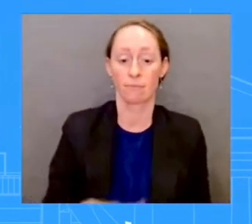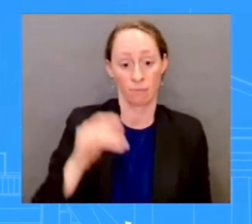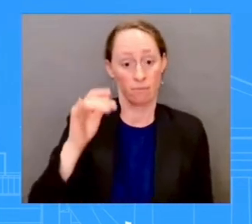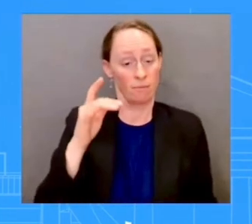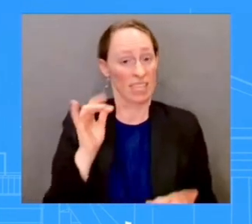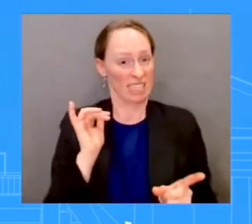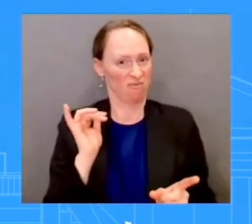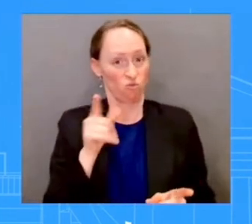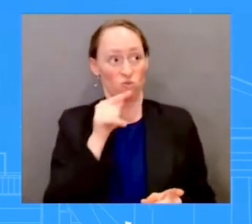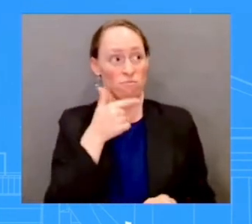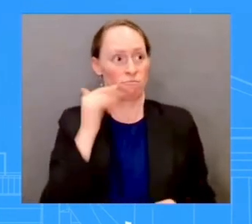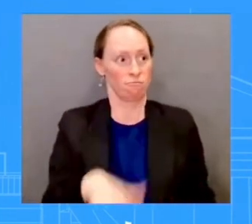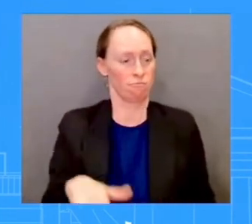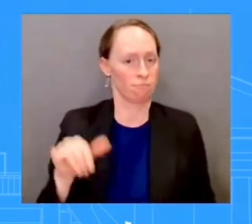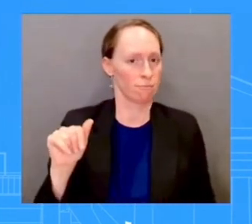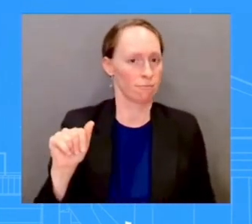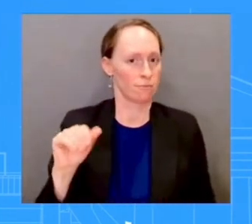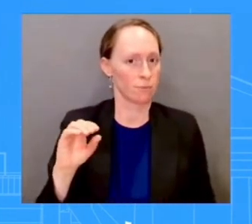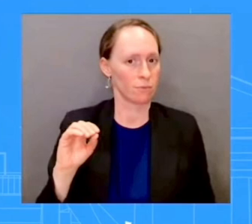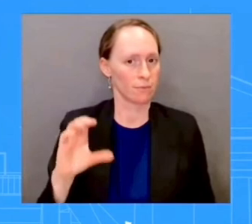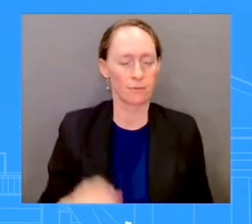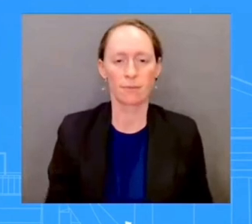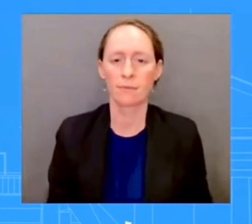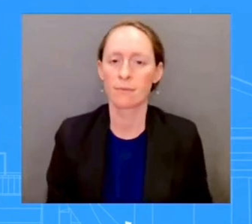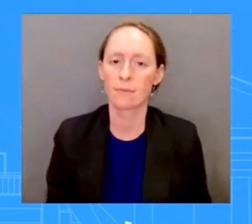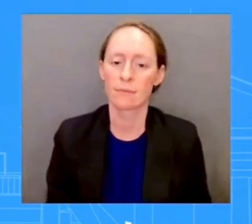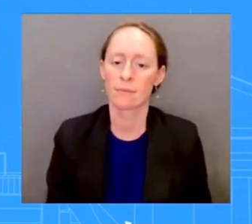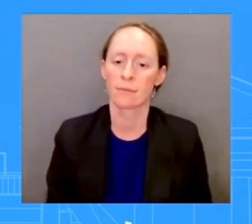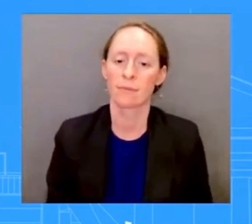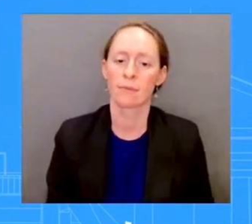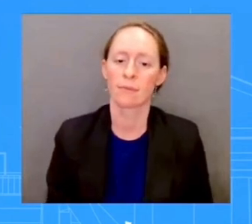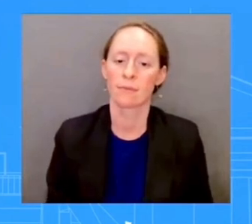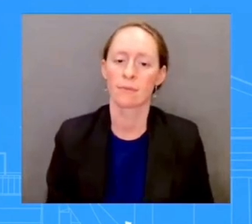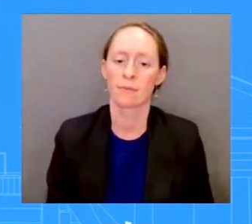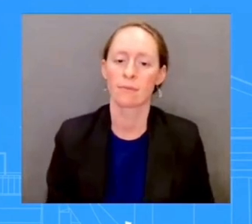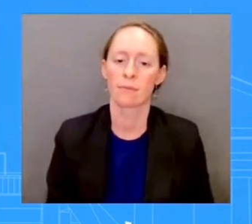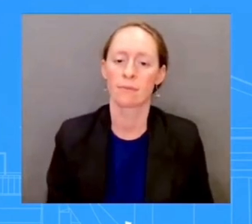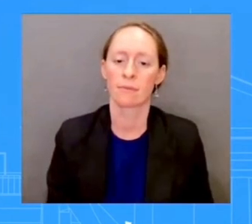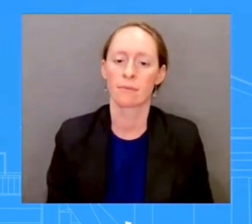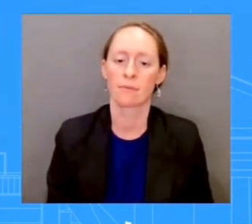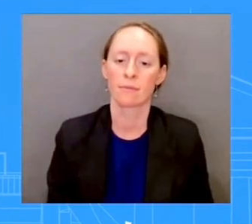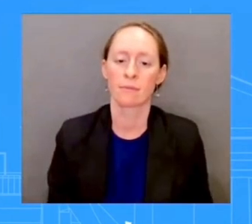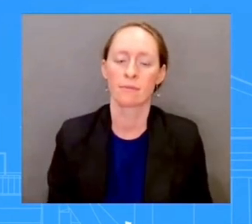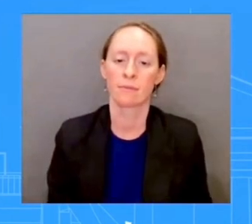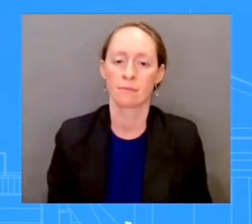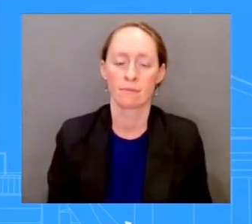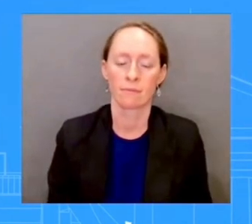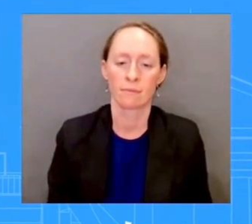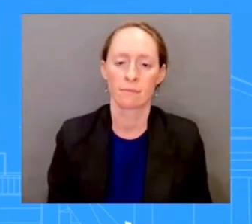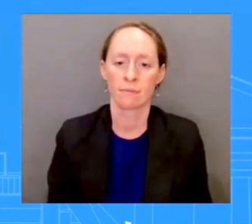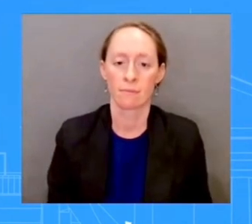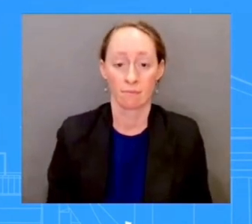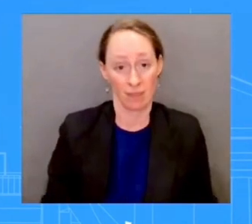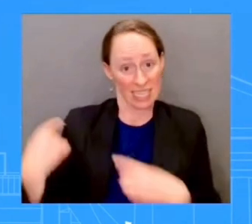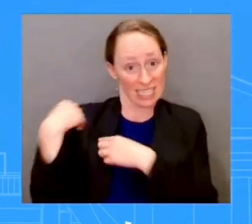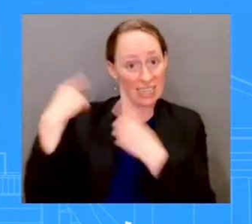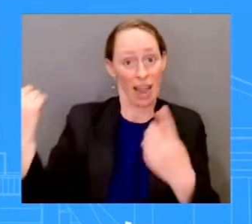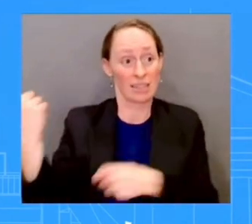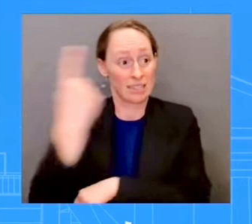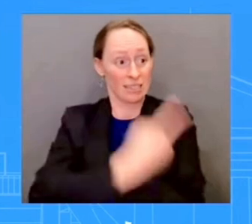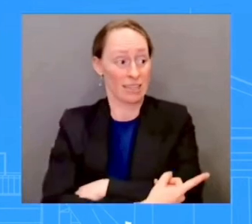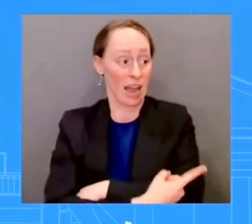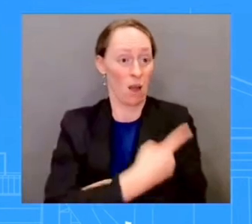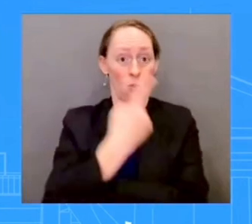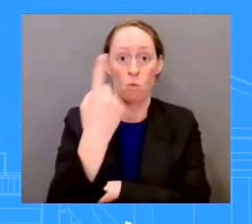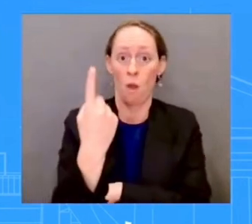and over, Ed. The first day of his administration, he put forth a comprehensive immigration piece of legislation. The first piece